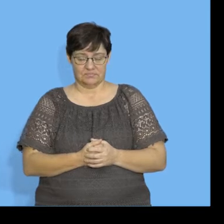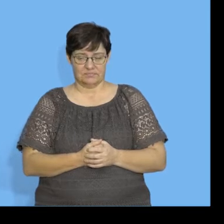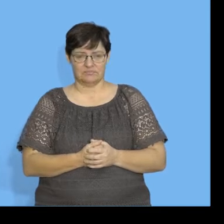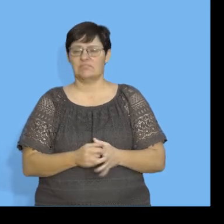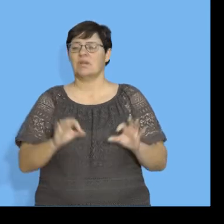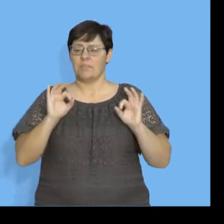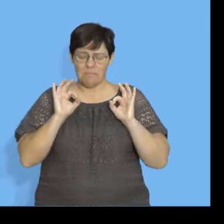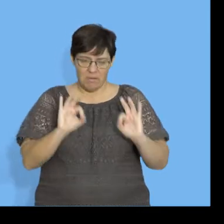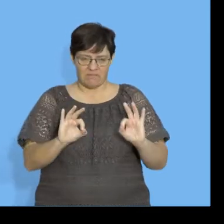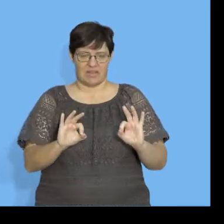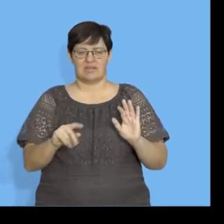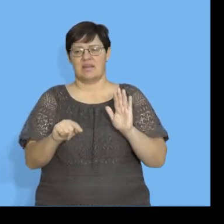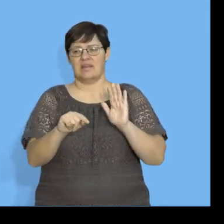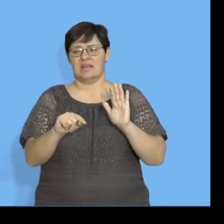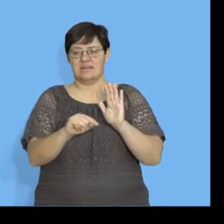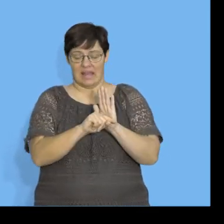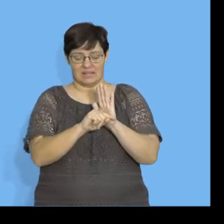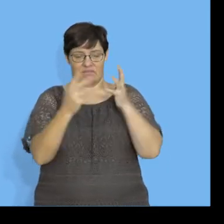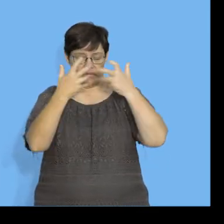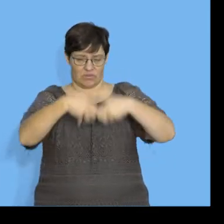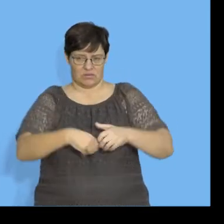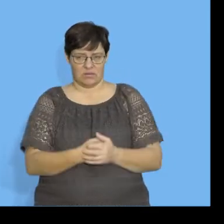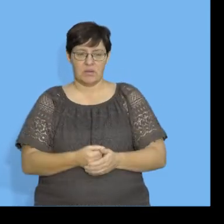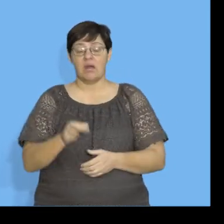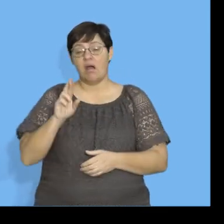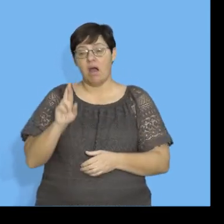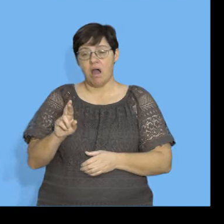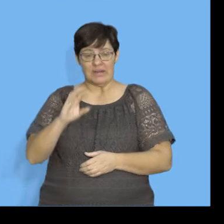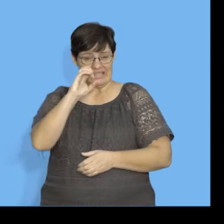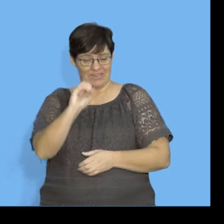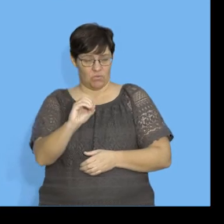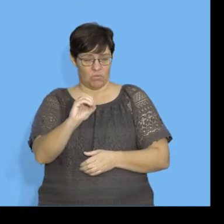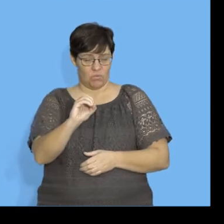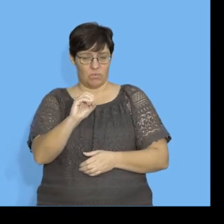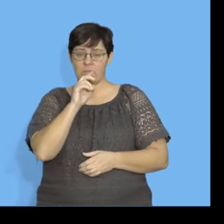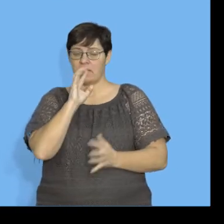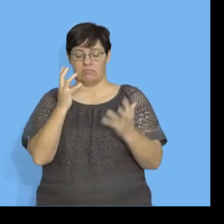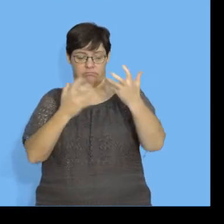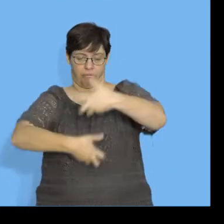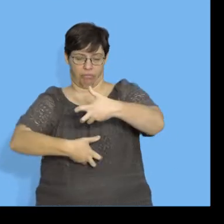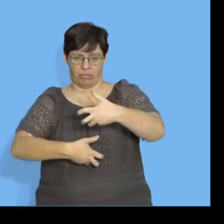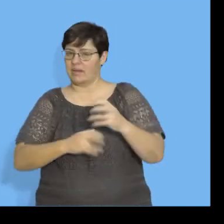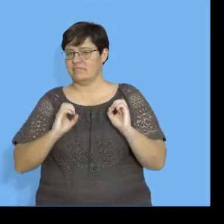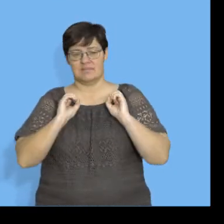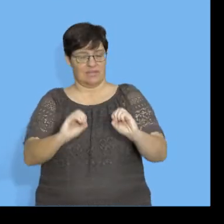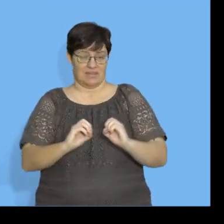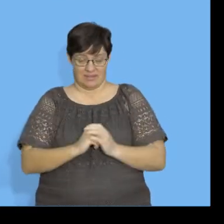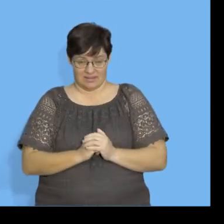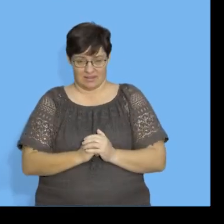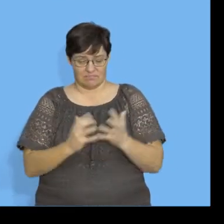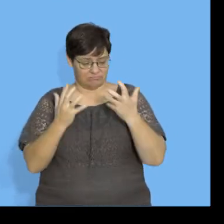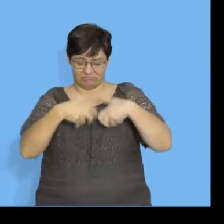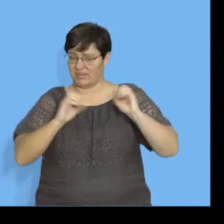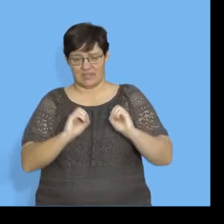Okay. It's a perfect negative correlation. But, what about when R is 0? There is no correlation.